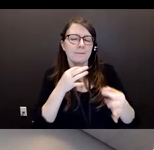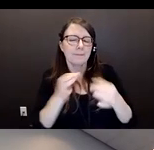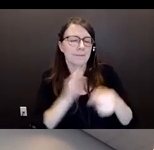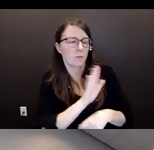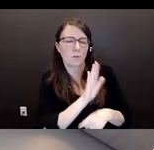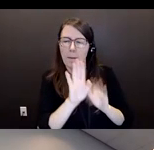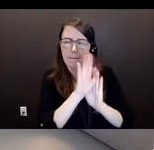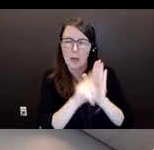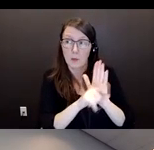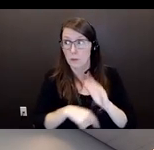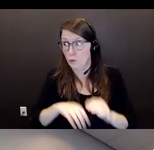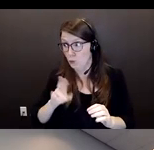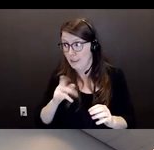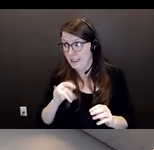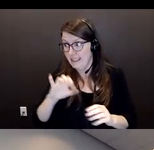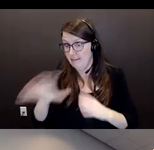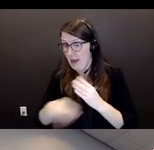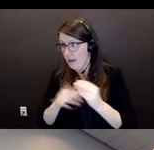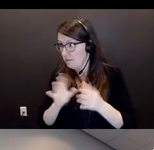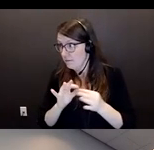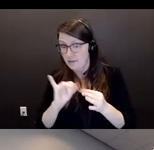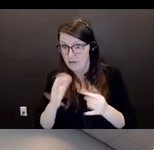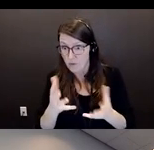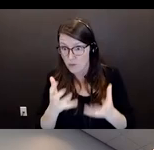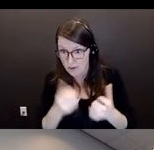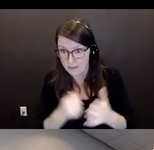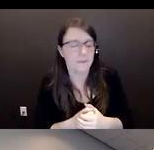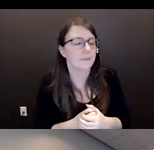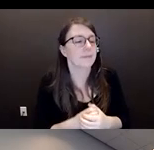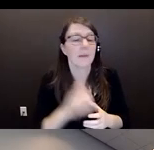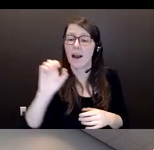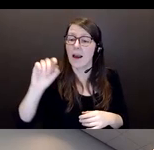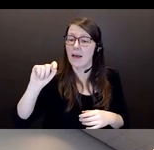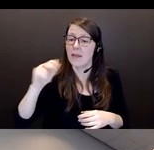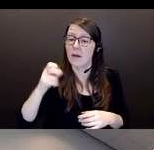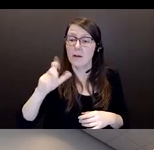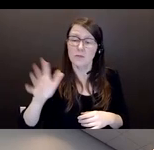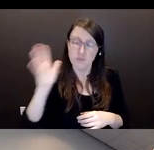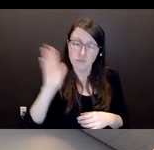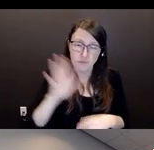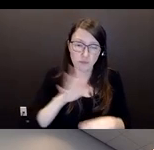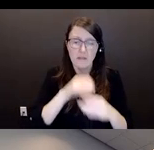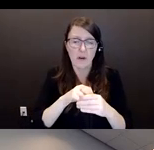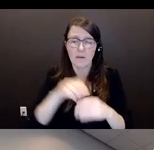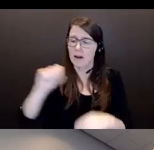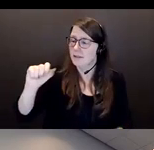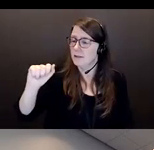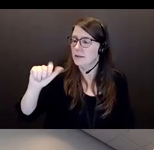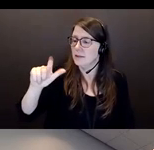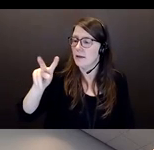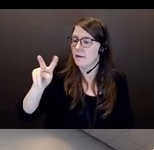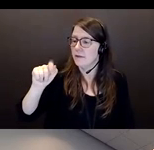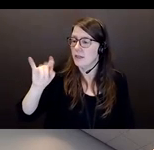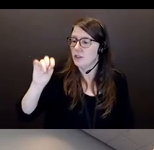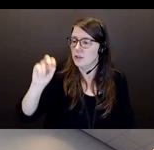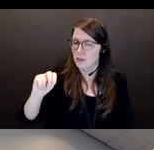Ethel, at one time, was with the Salvation Army. She started some really...